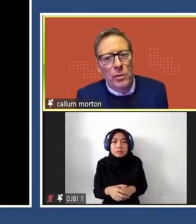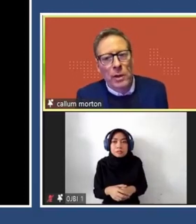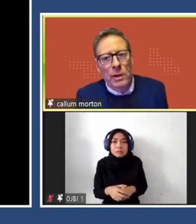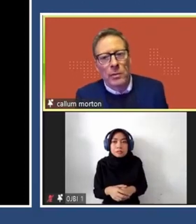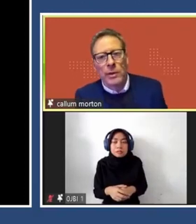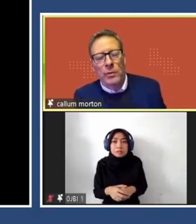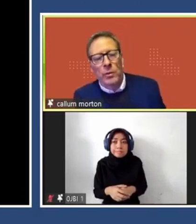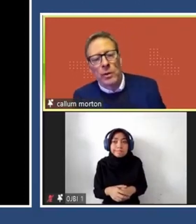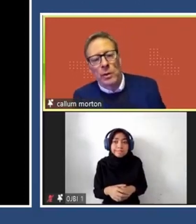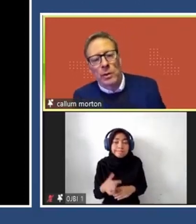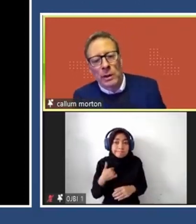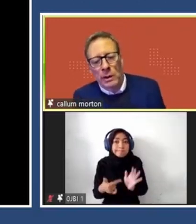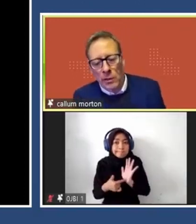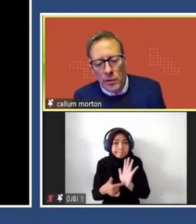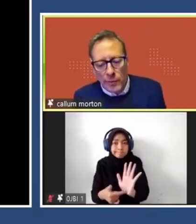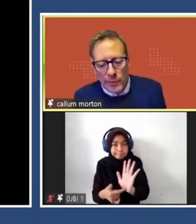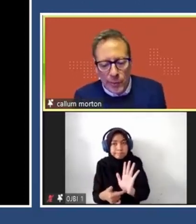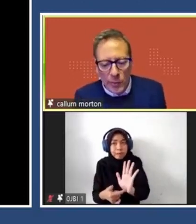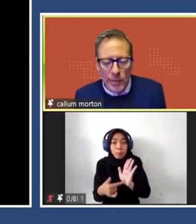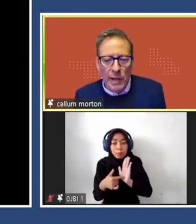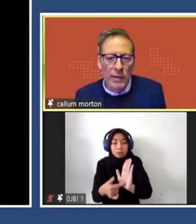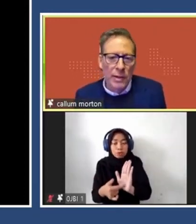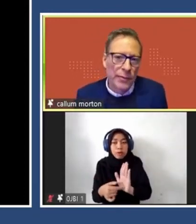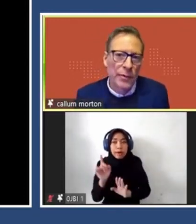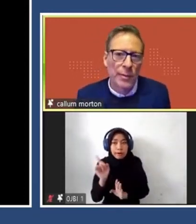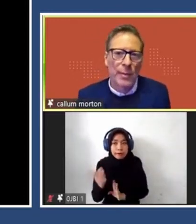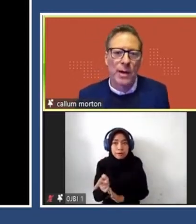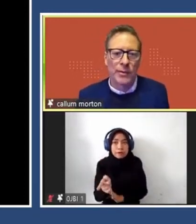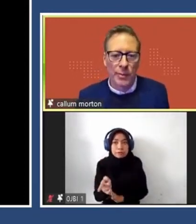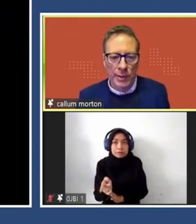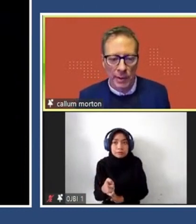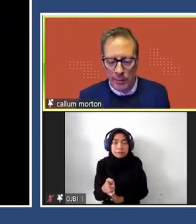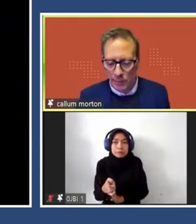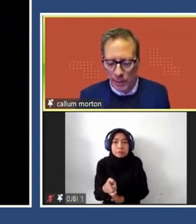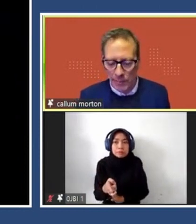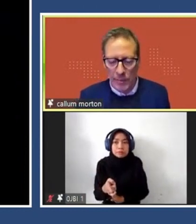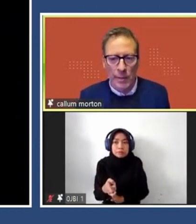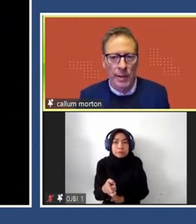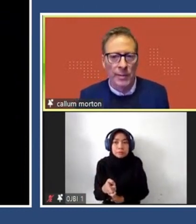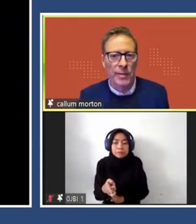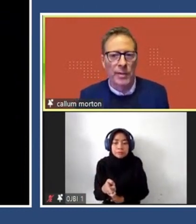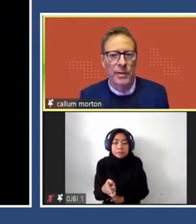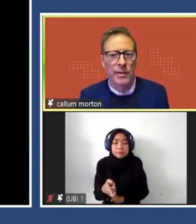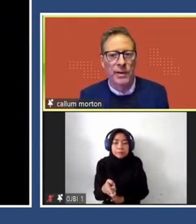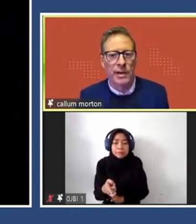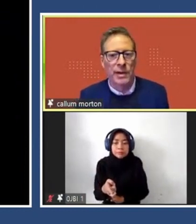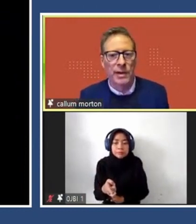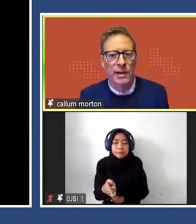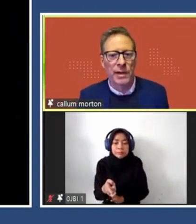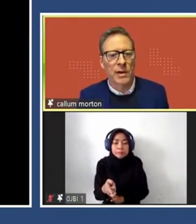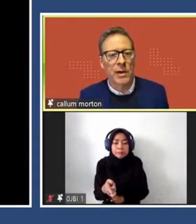We do work across performance largely through some of my interests, but in